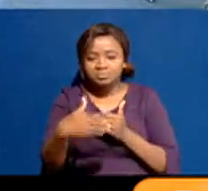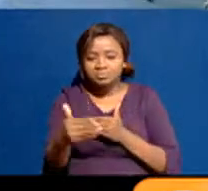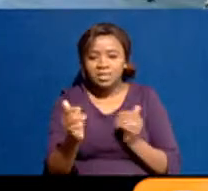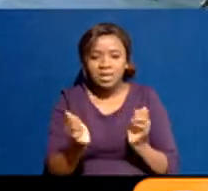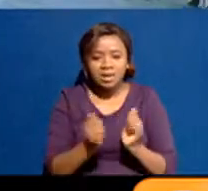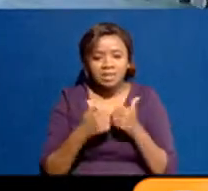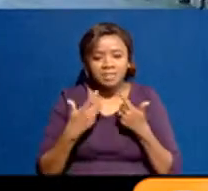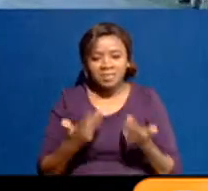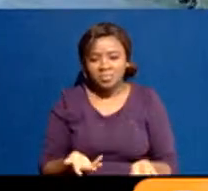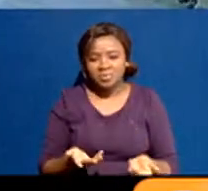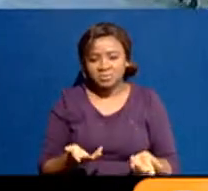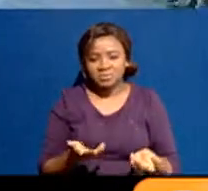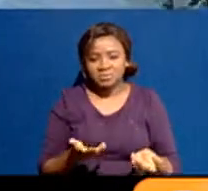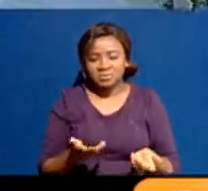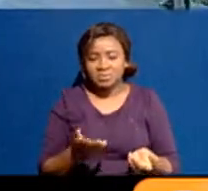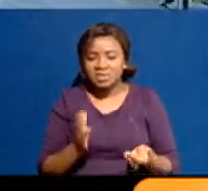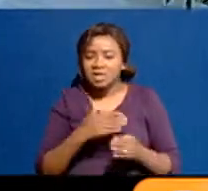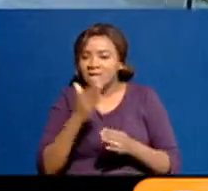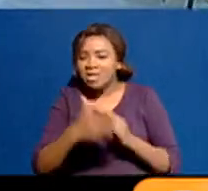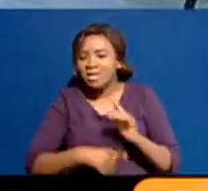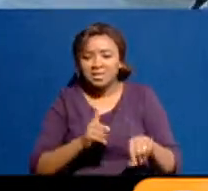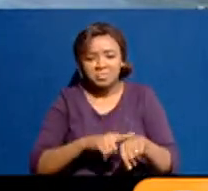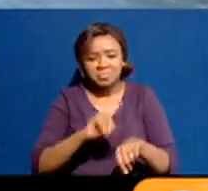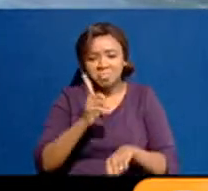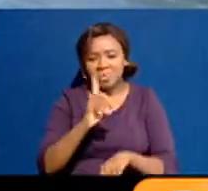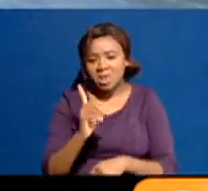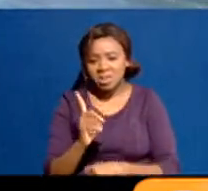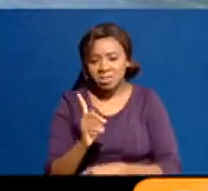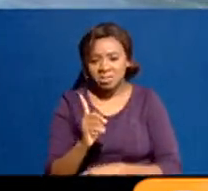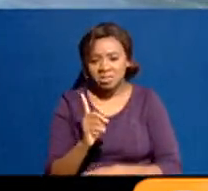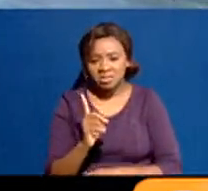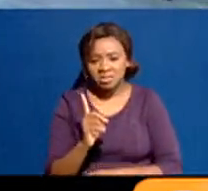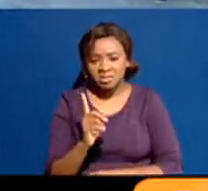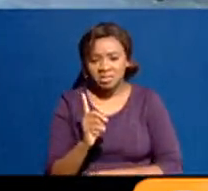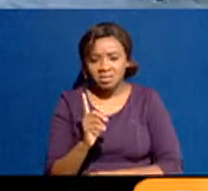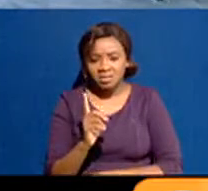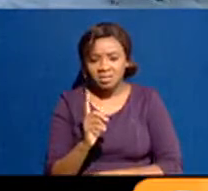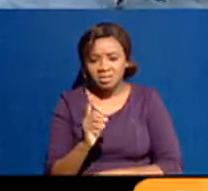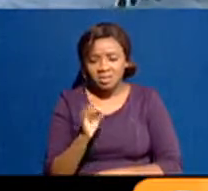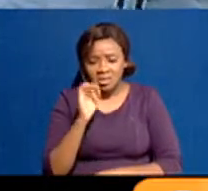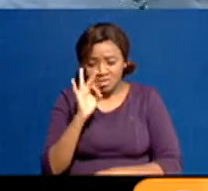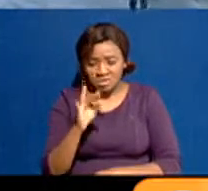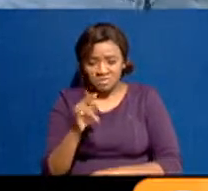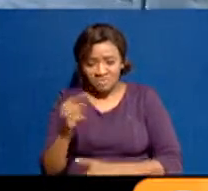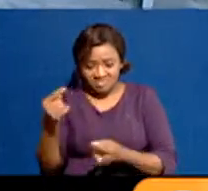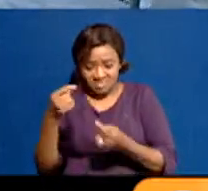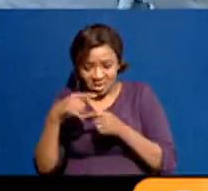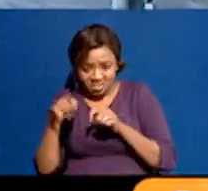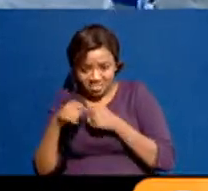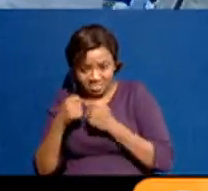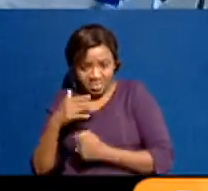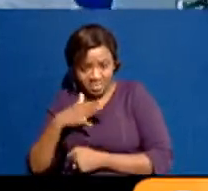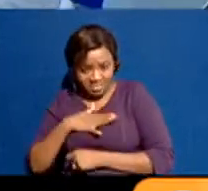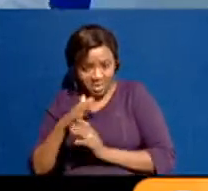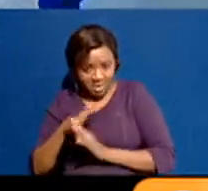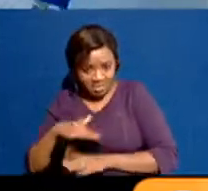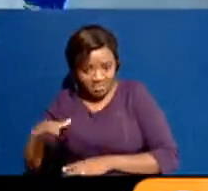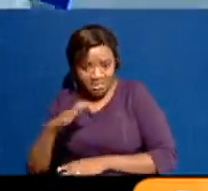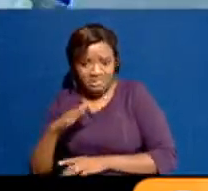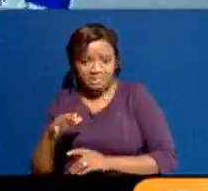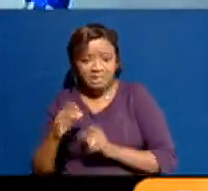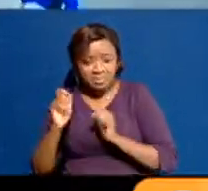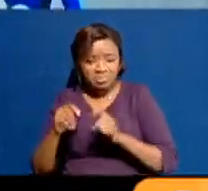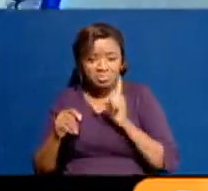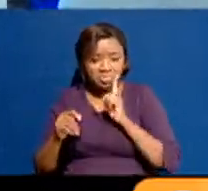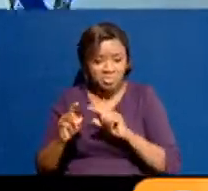You know, if I mobilize people, pay them, and then they're able to come and loot your place, what about tomorrow when your place is already